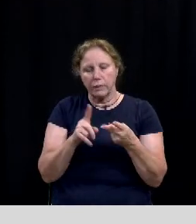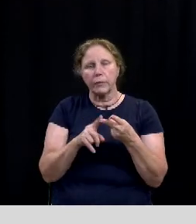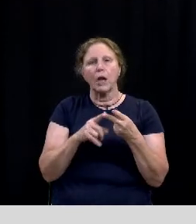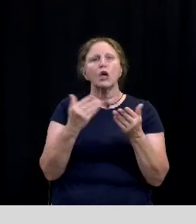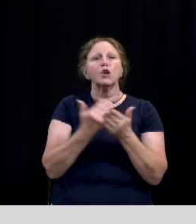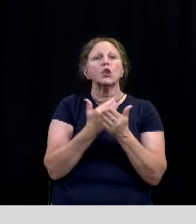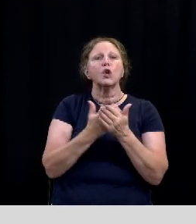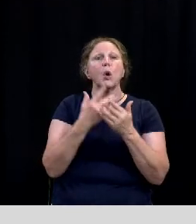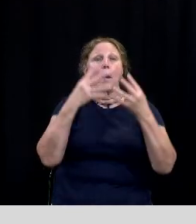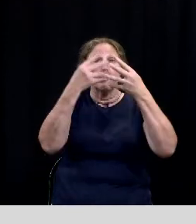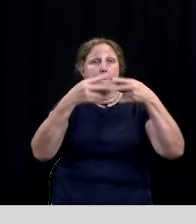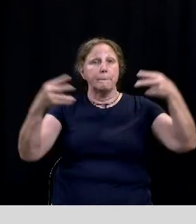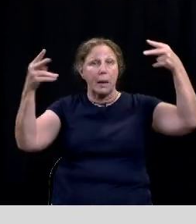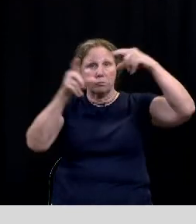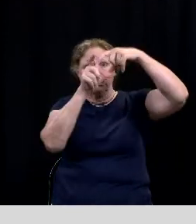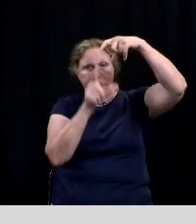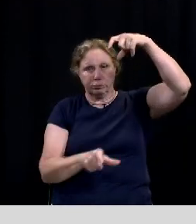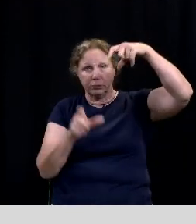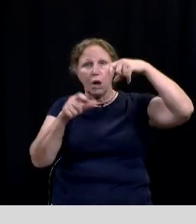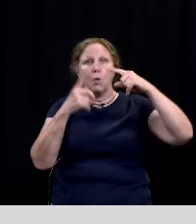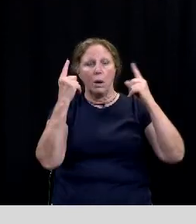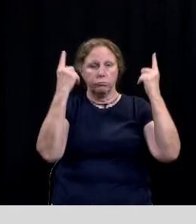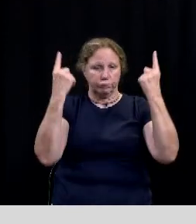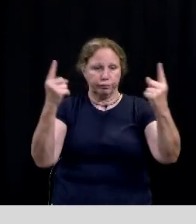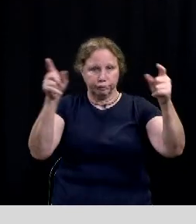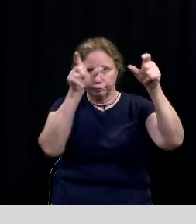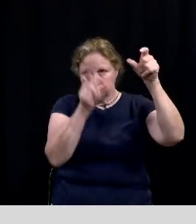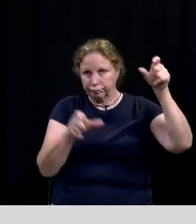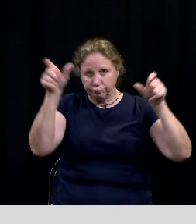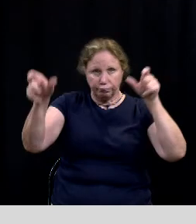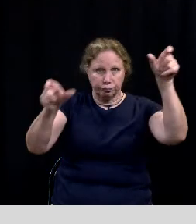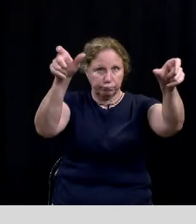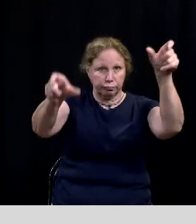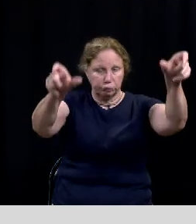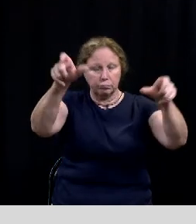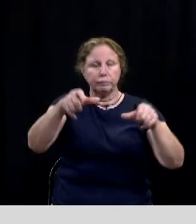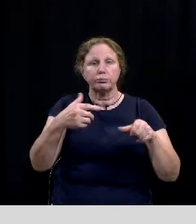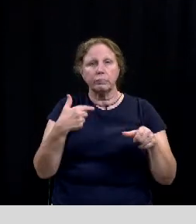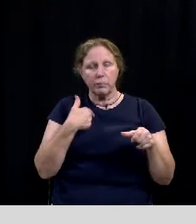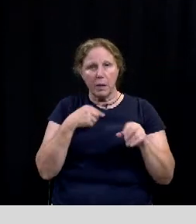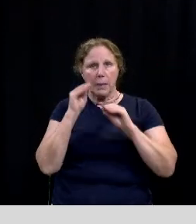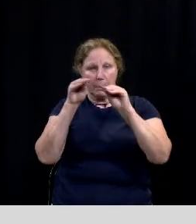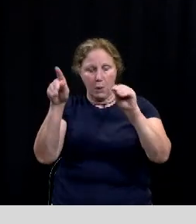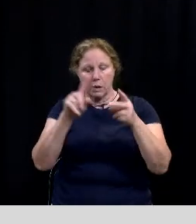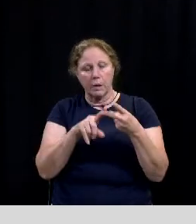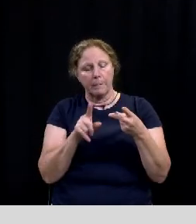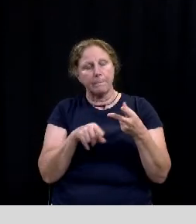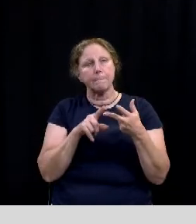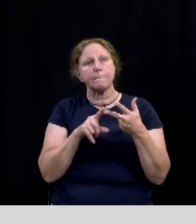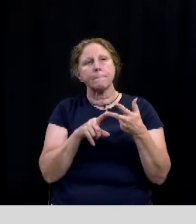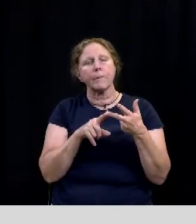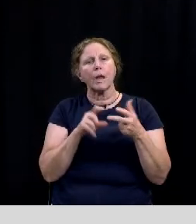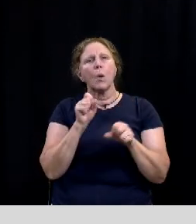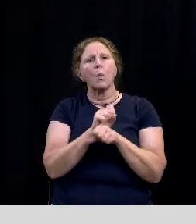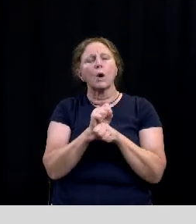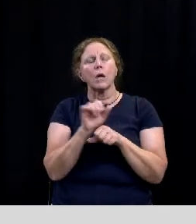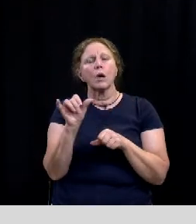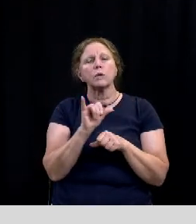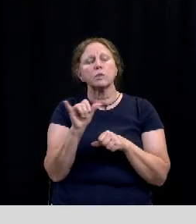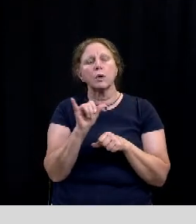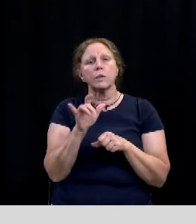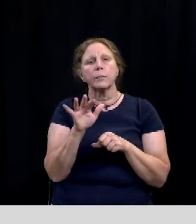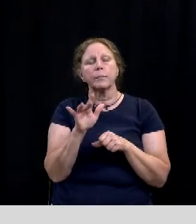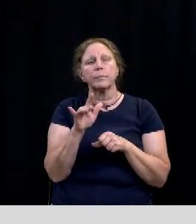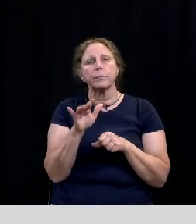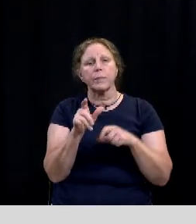new holiday banners uh about 100 light poles throughout downtown uh they'll be they'll be installed there uh we're working to make sure that those